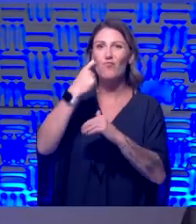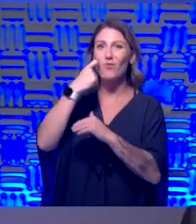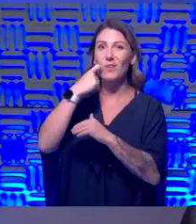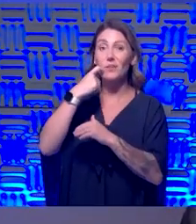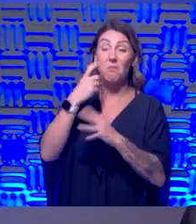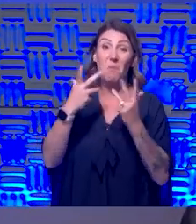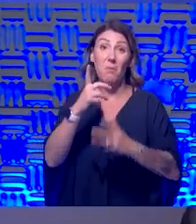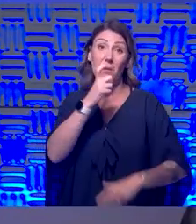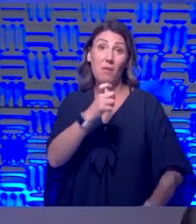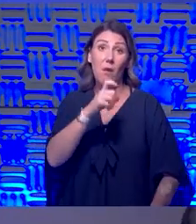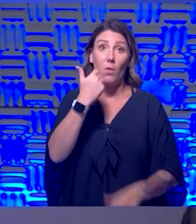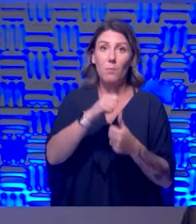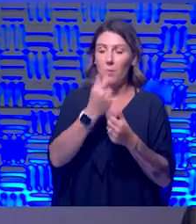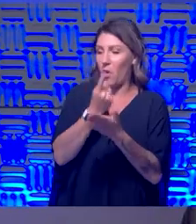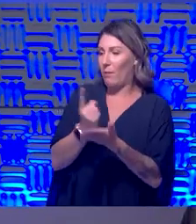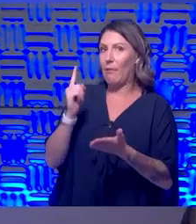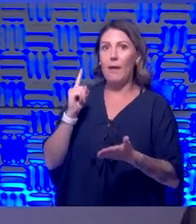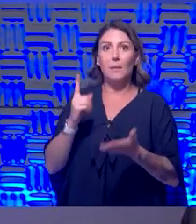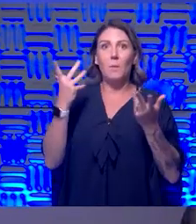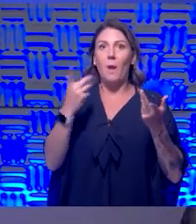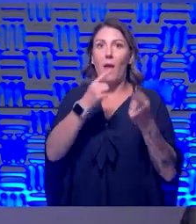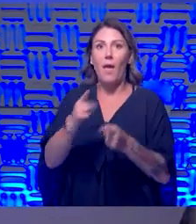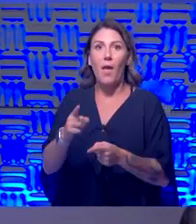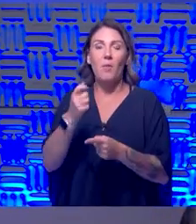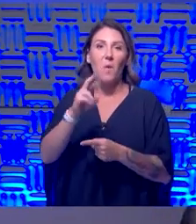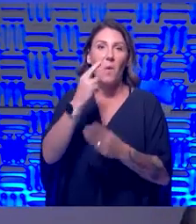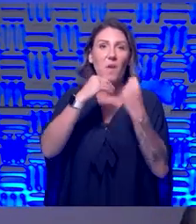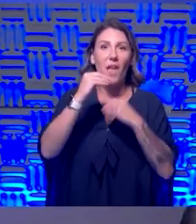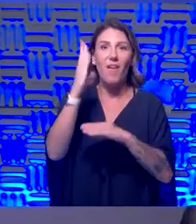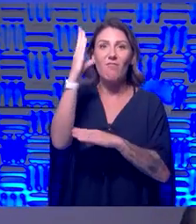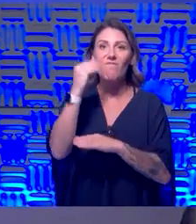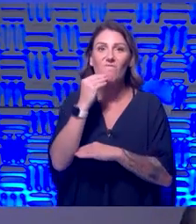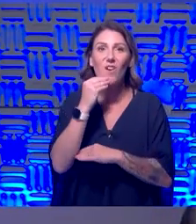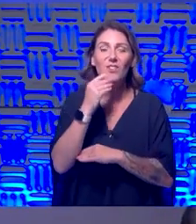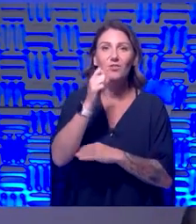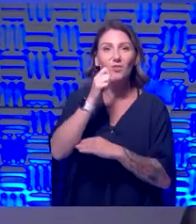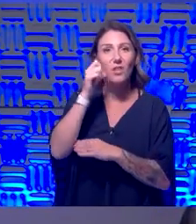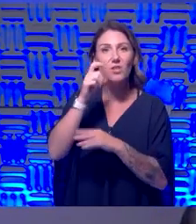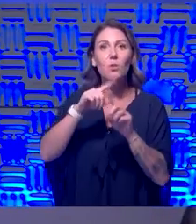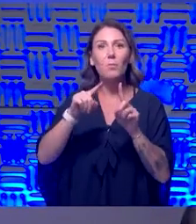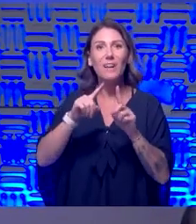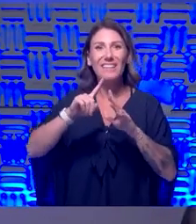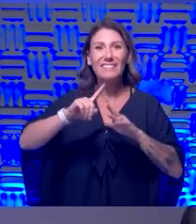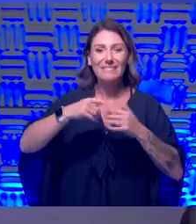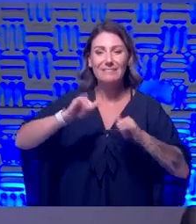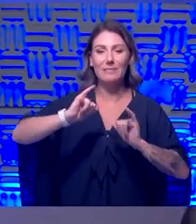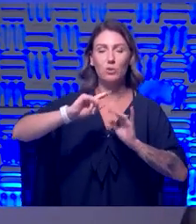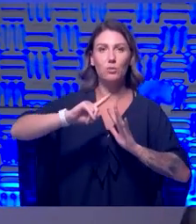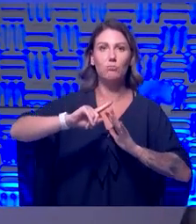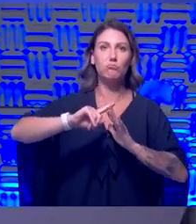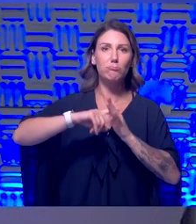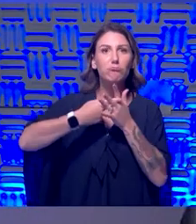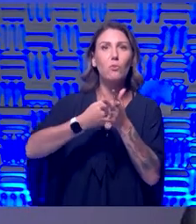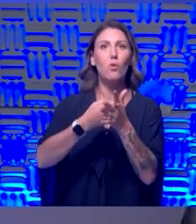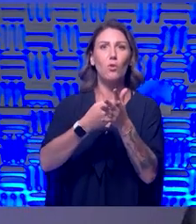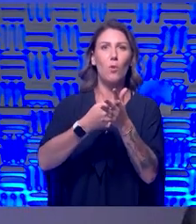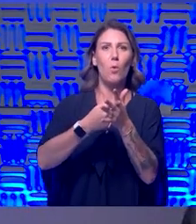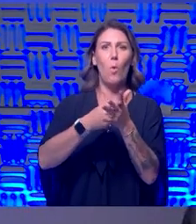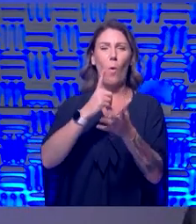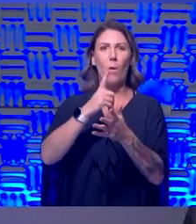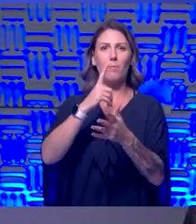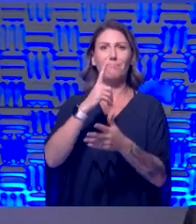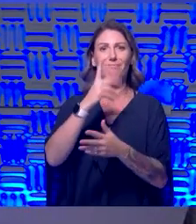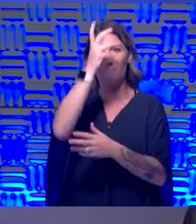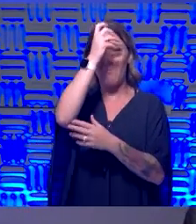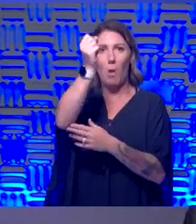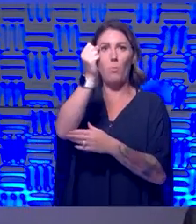came last week, what they had for lunch yesterday, but they still generally remember the Corvette they used to have when they were younger, you know, these types